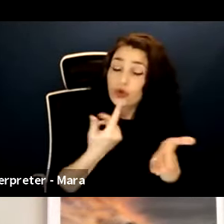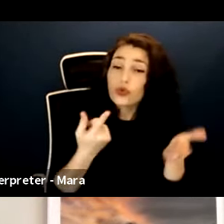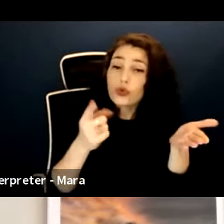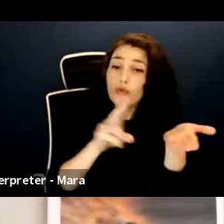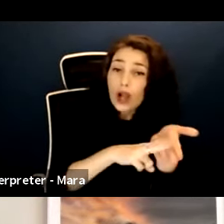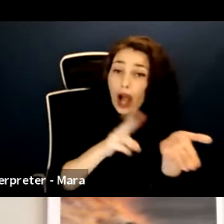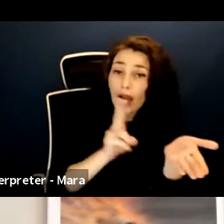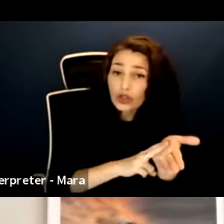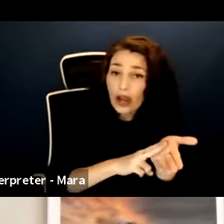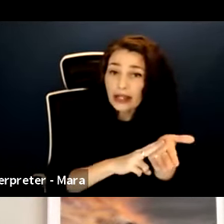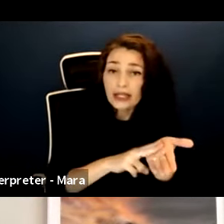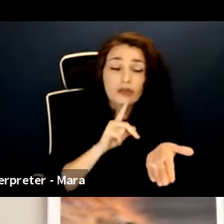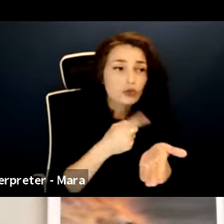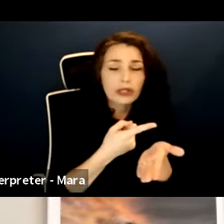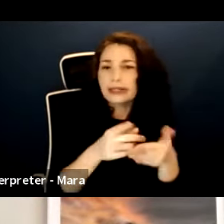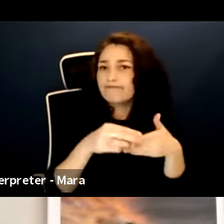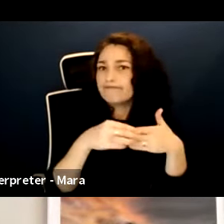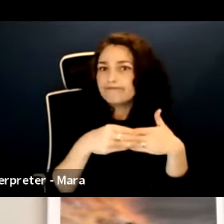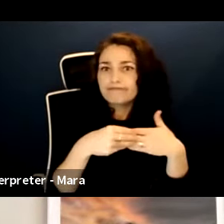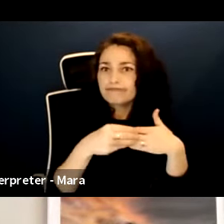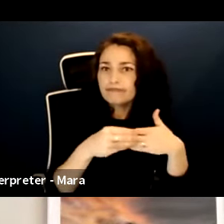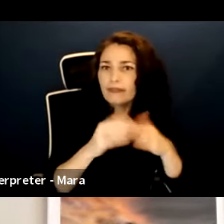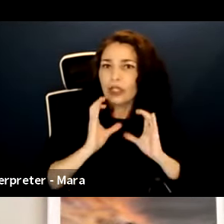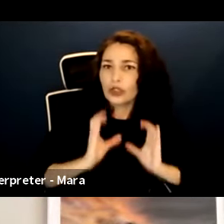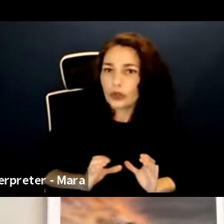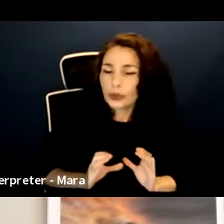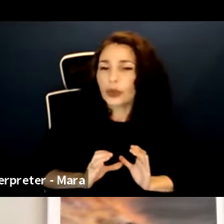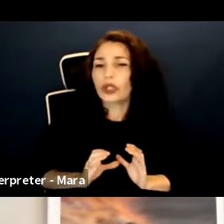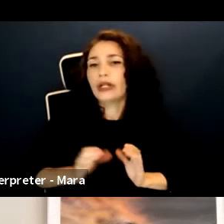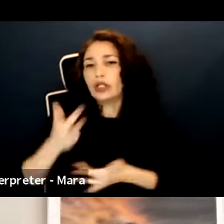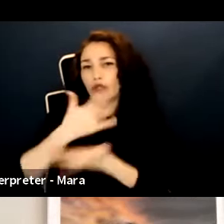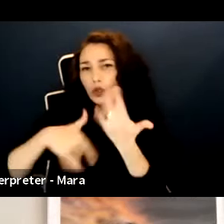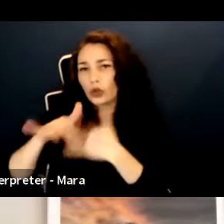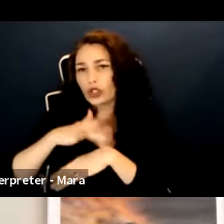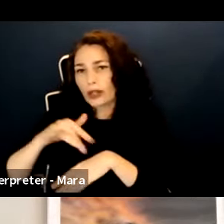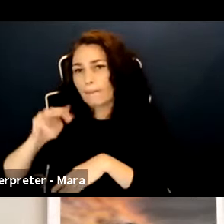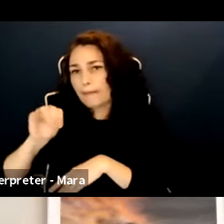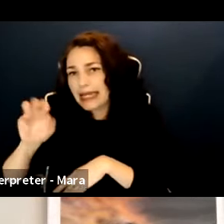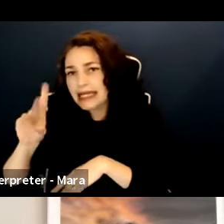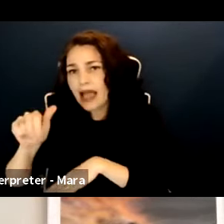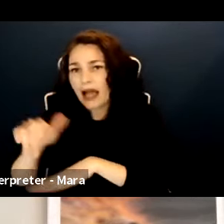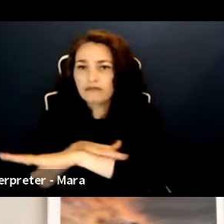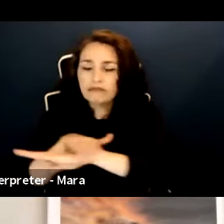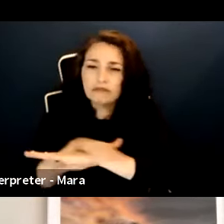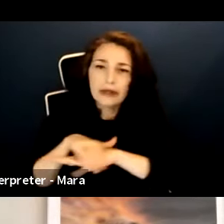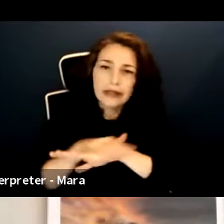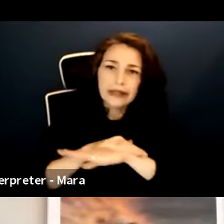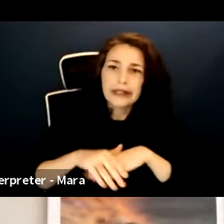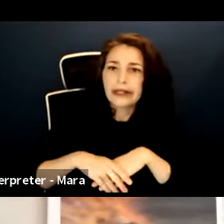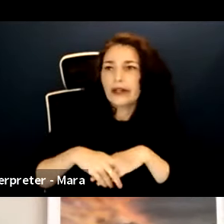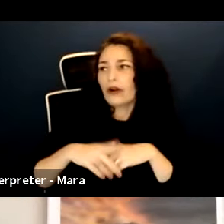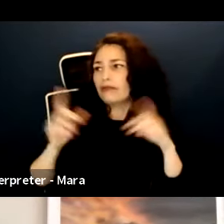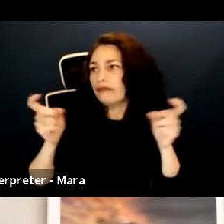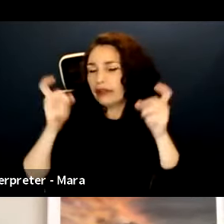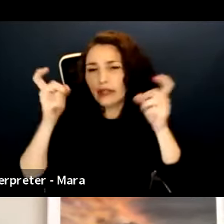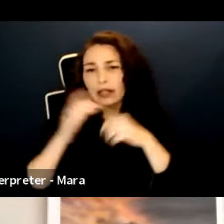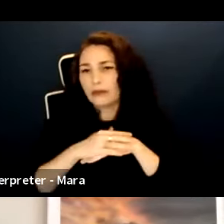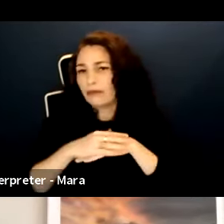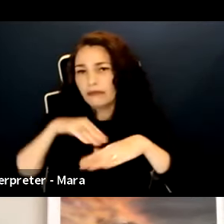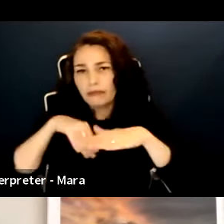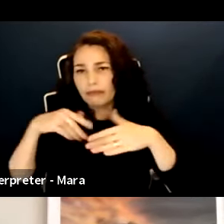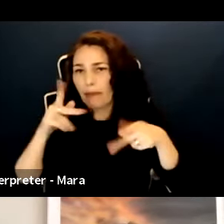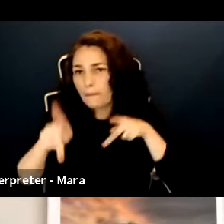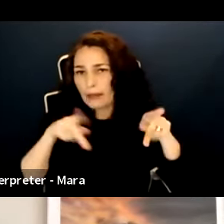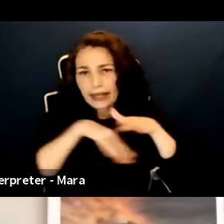free-to-consumer social media platforms, film festivals, public access, TV for academy award consideration,